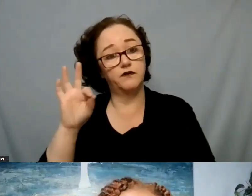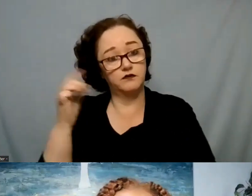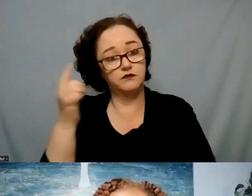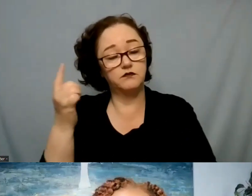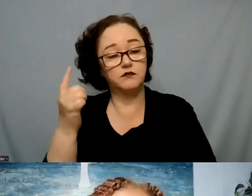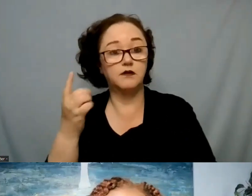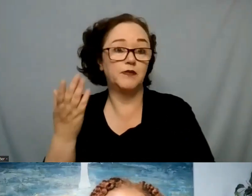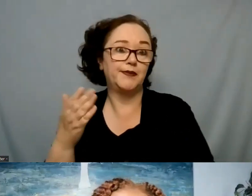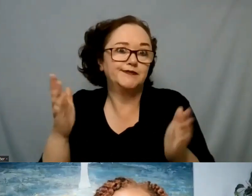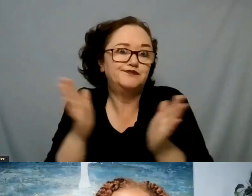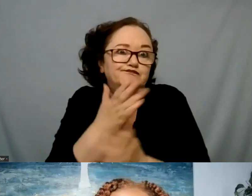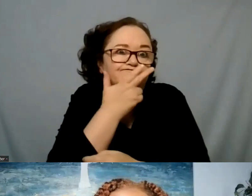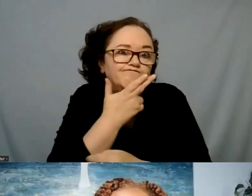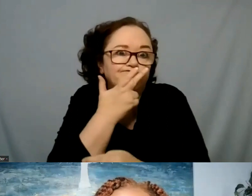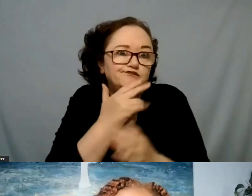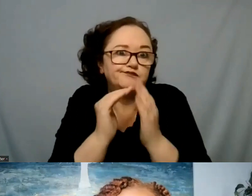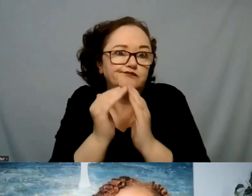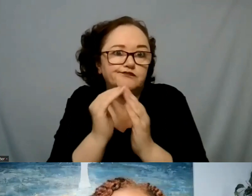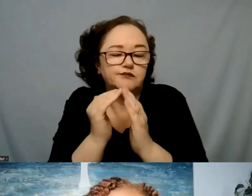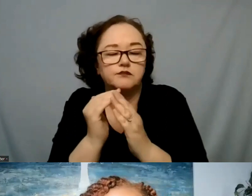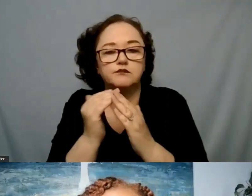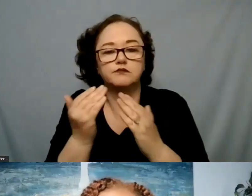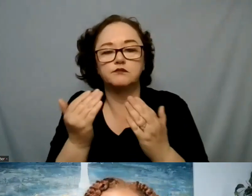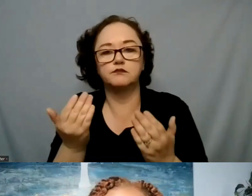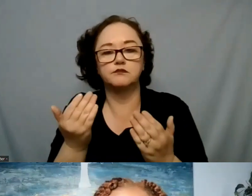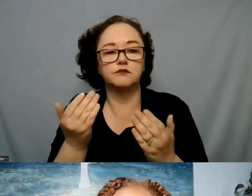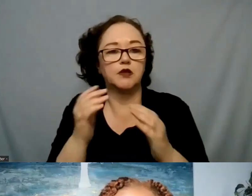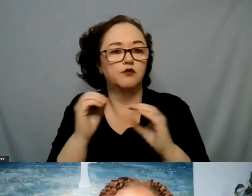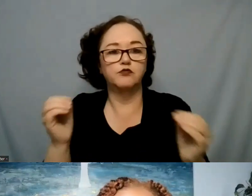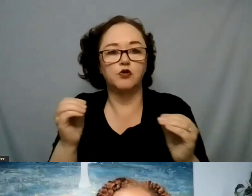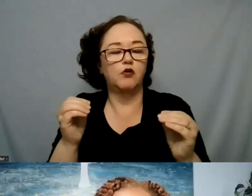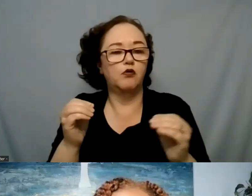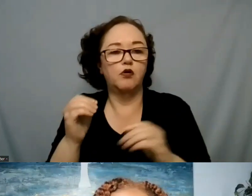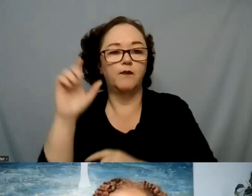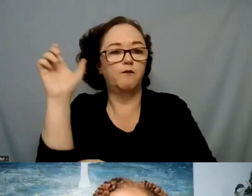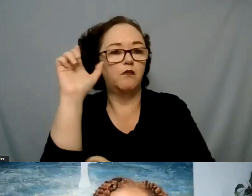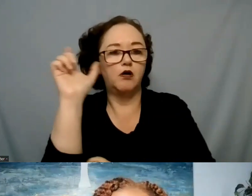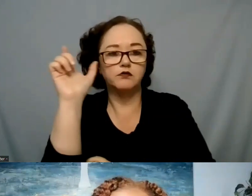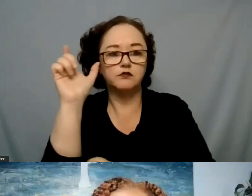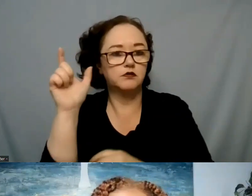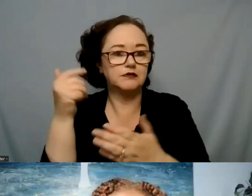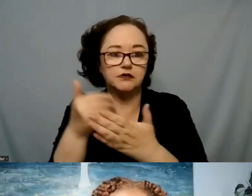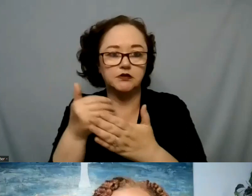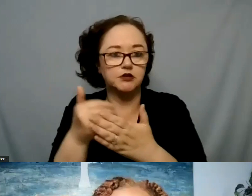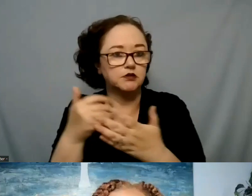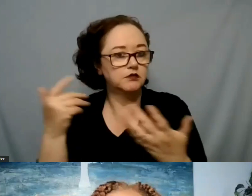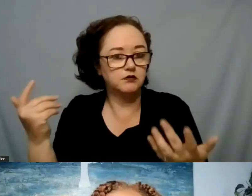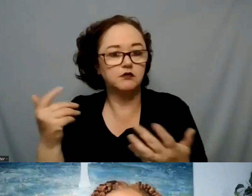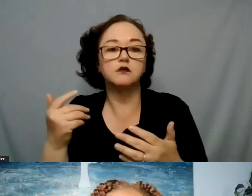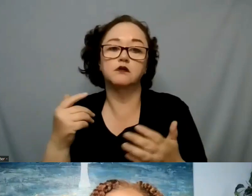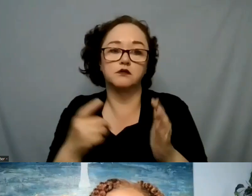small town and there's just not a mosque nearby that sometimes people can find online connections